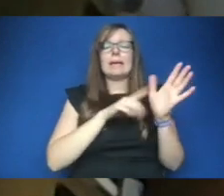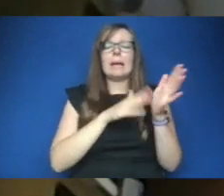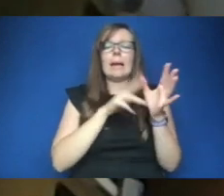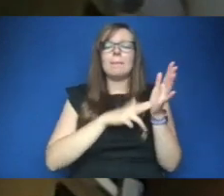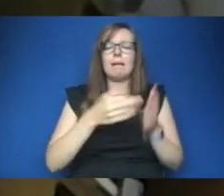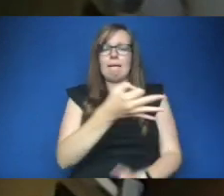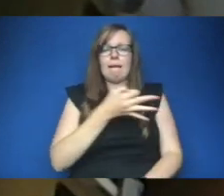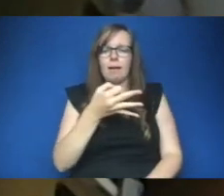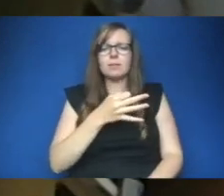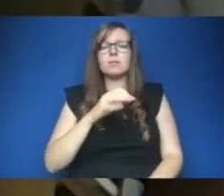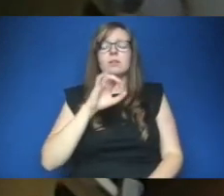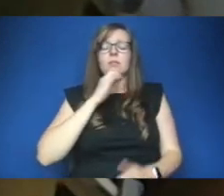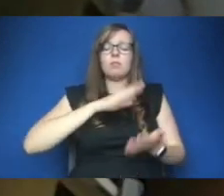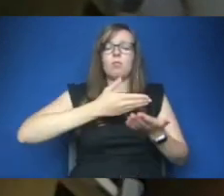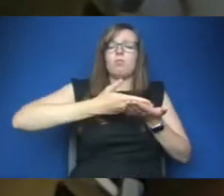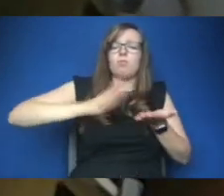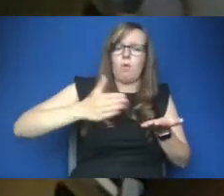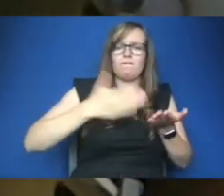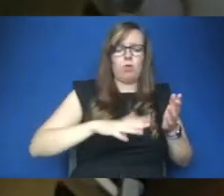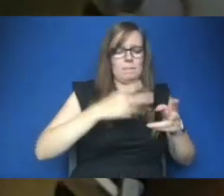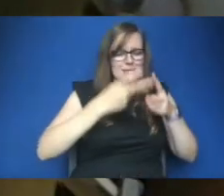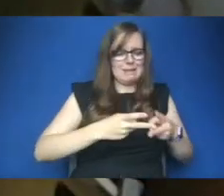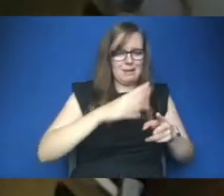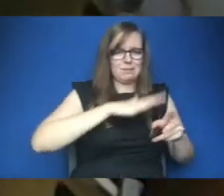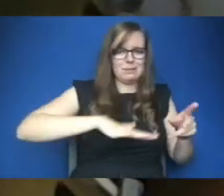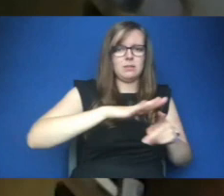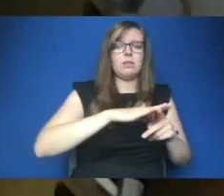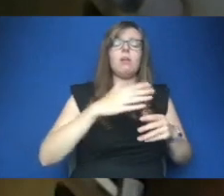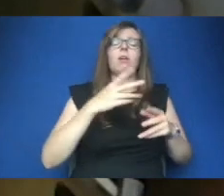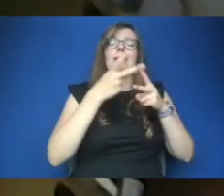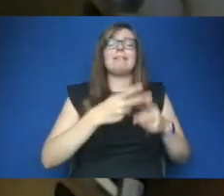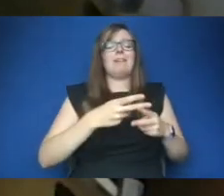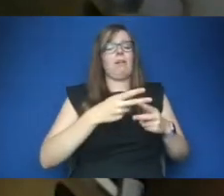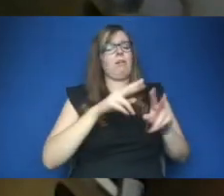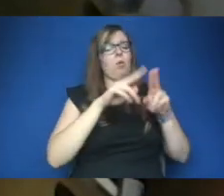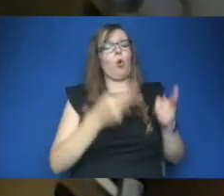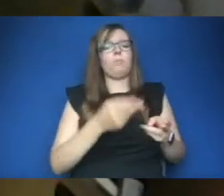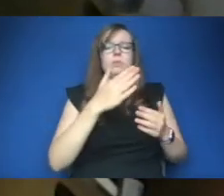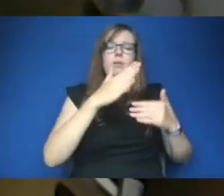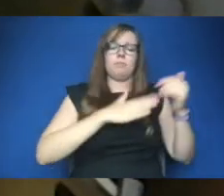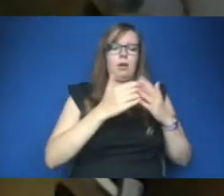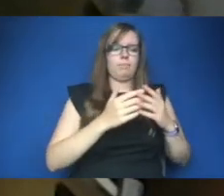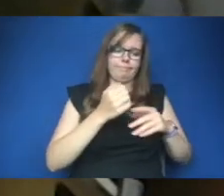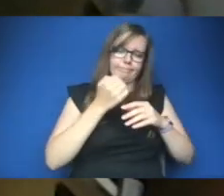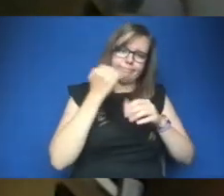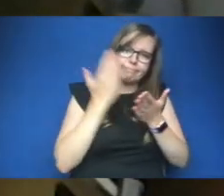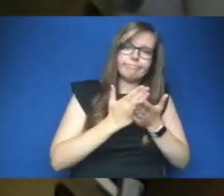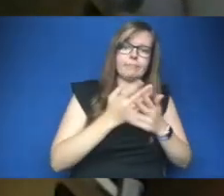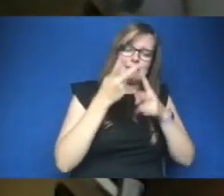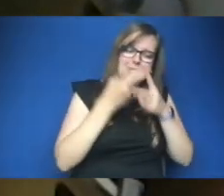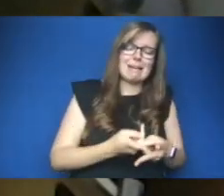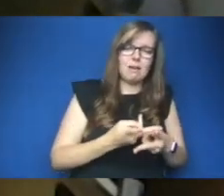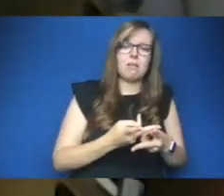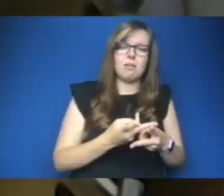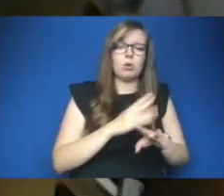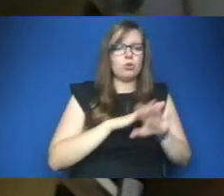from our care sector and that care homes become buildings designed to provide care and not generate profit and remember remember